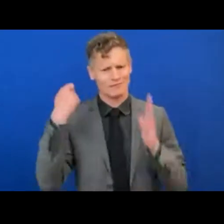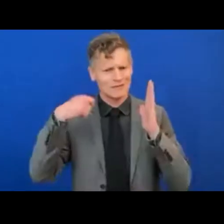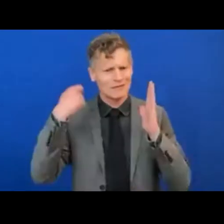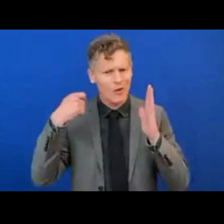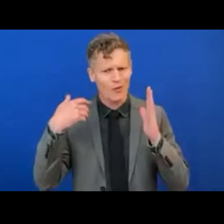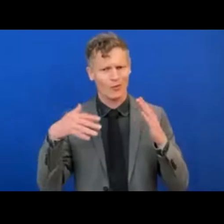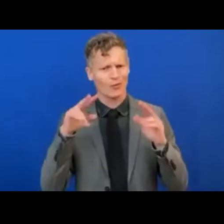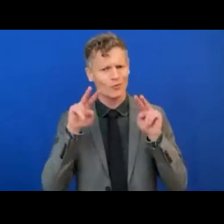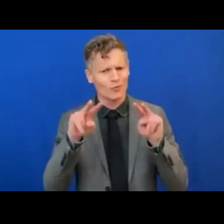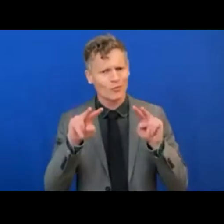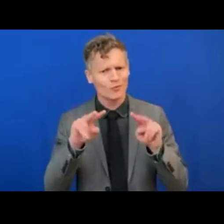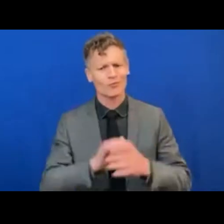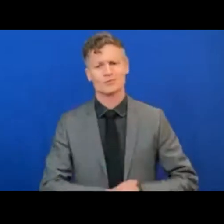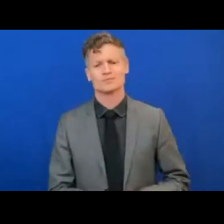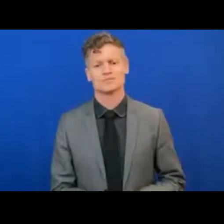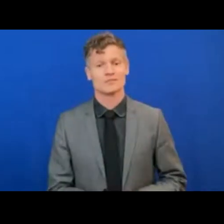There have been some great questions.